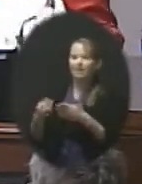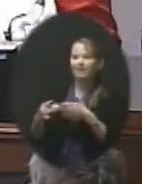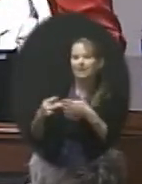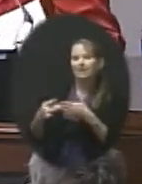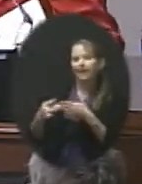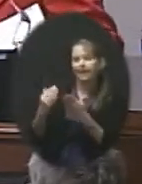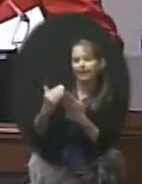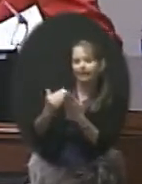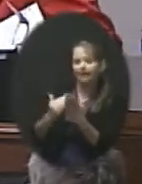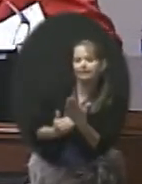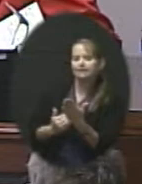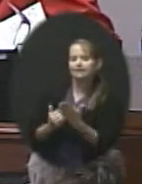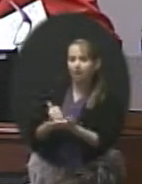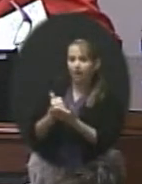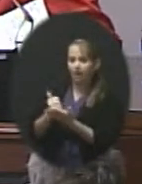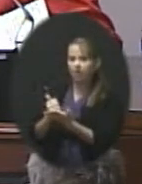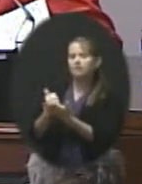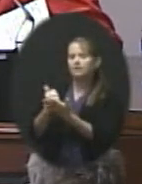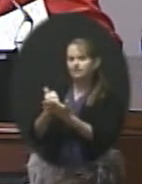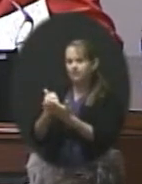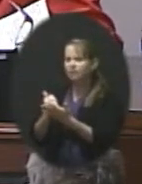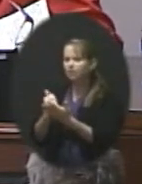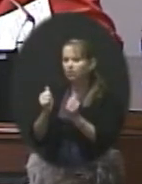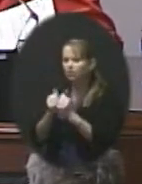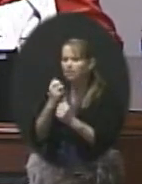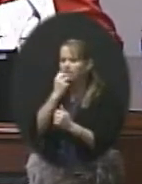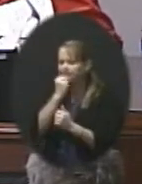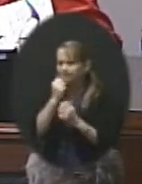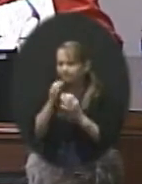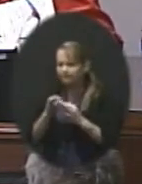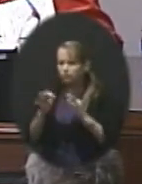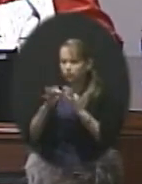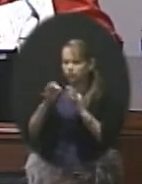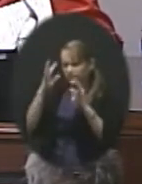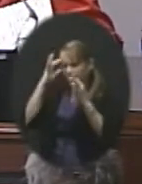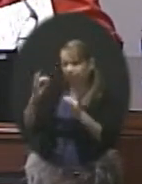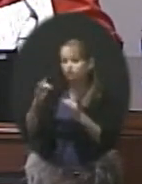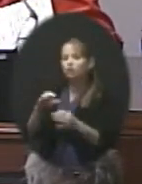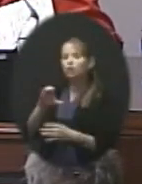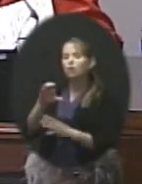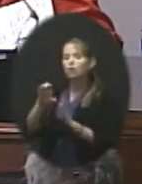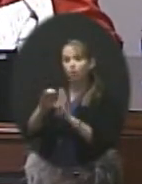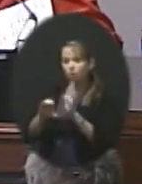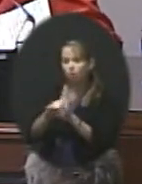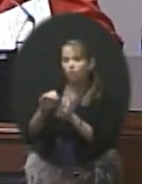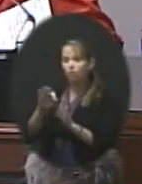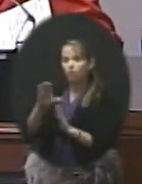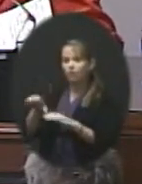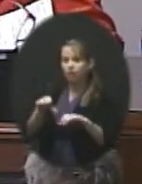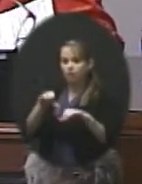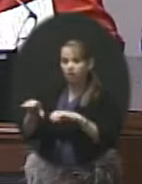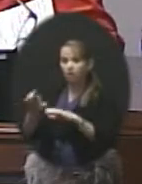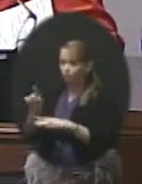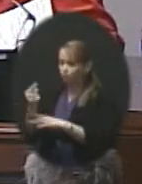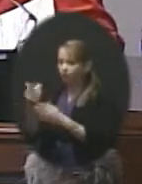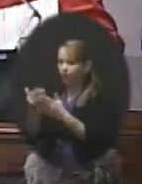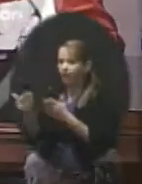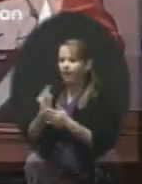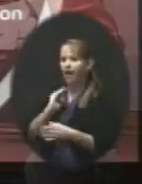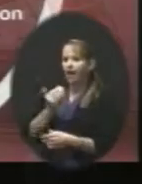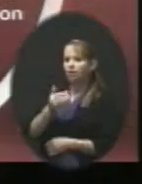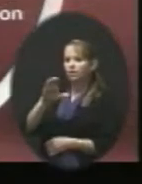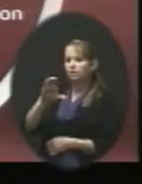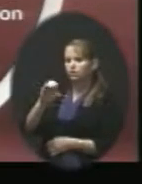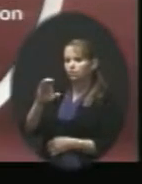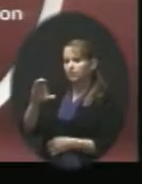them make some of those critical decisions. The code of conduct is one of those, and these are just not an inclusive list, but some examples. Our code of conduct